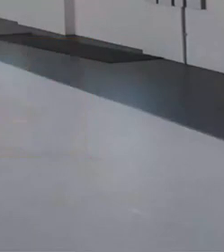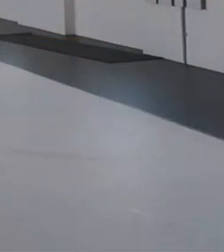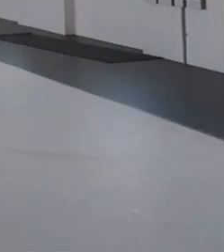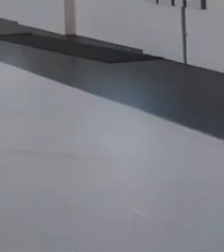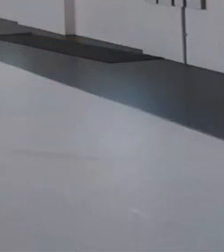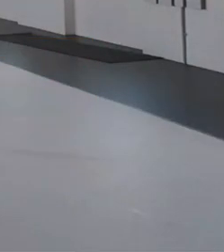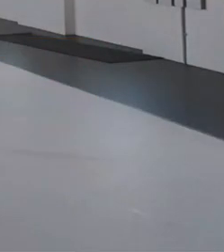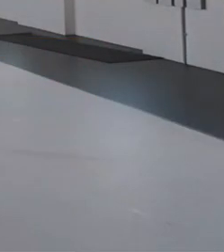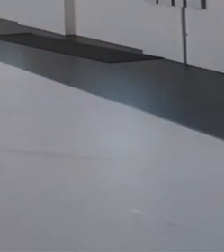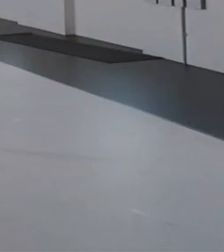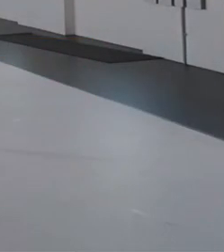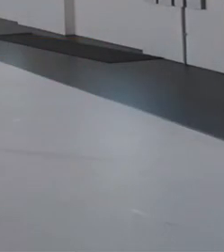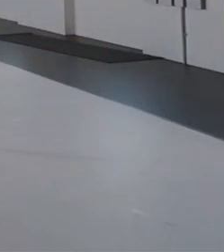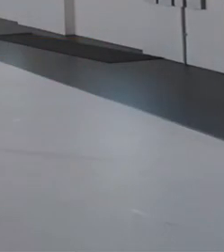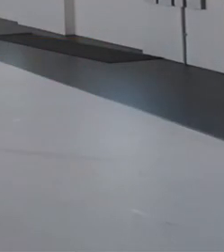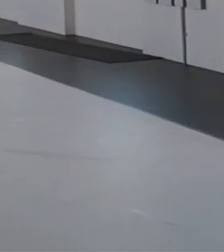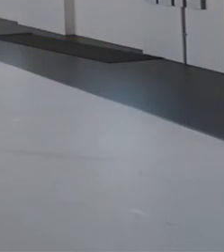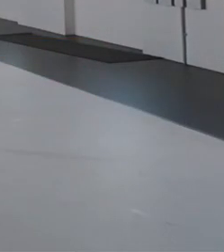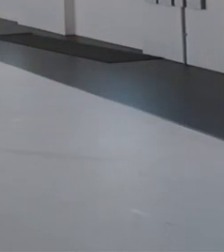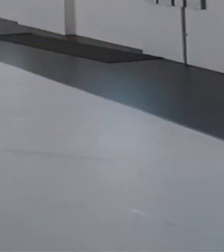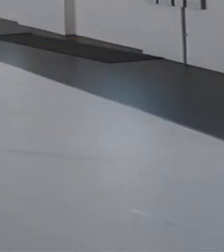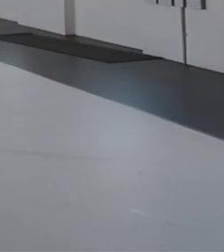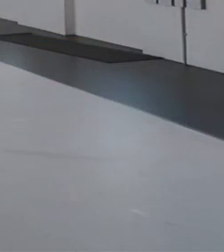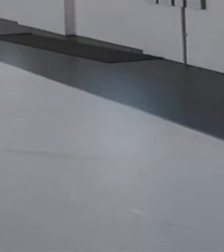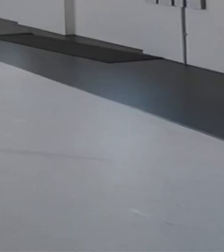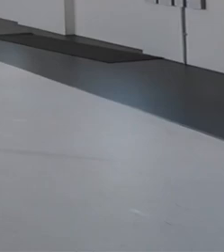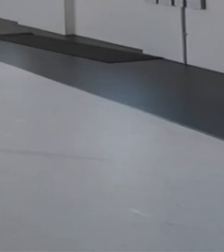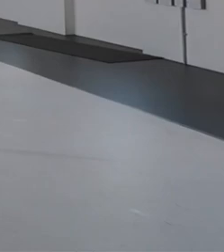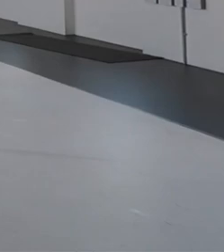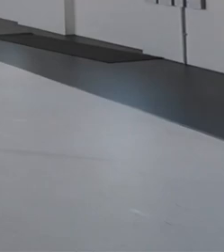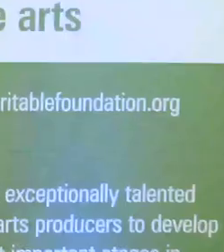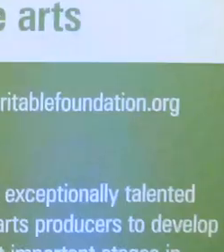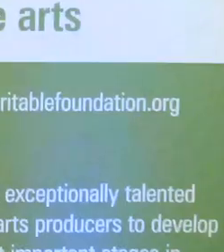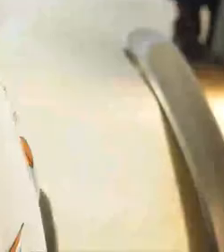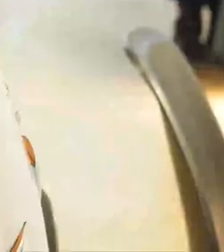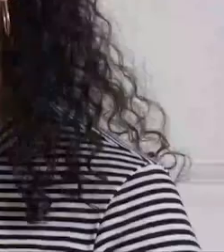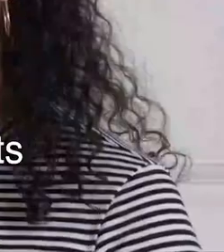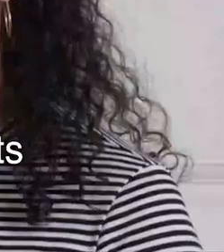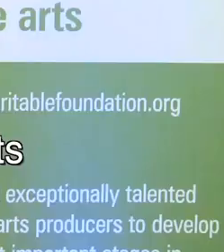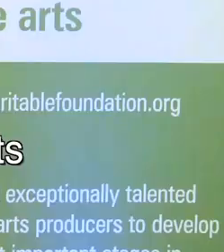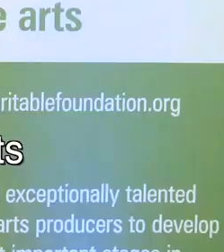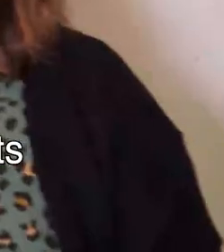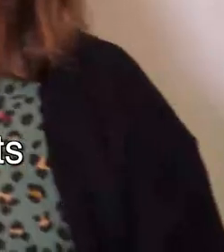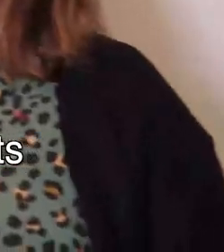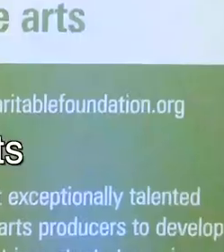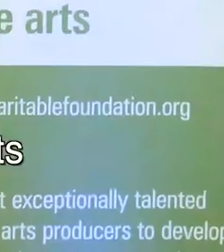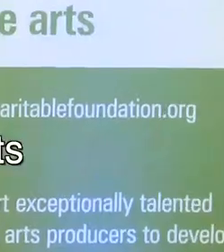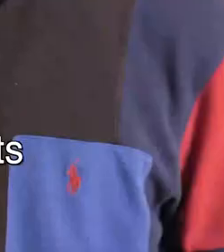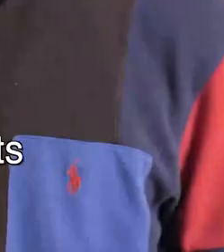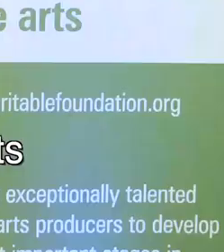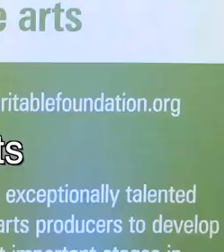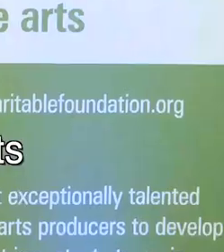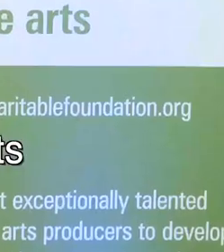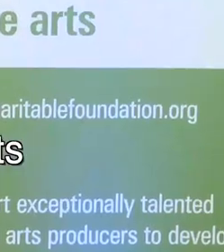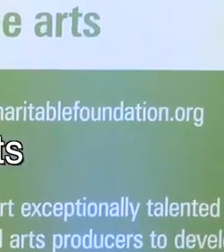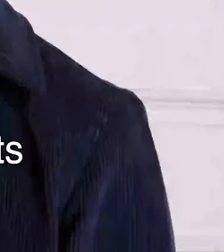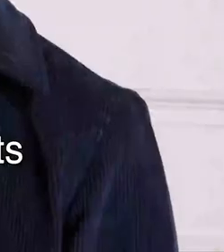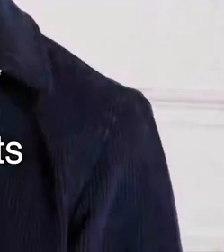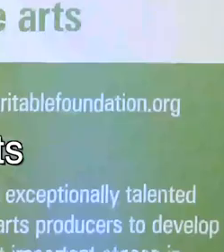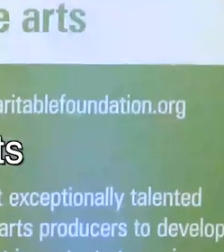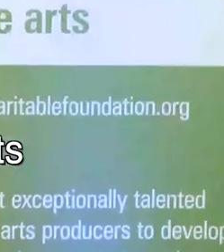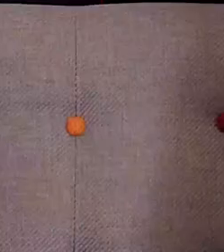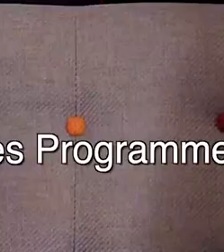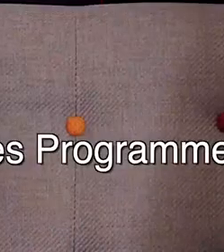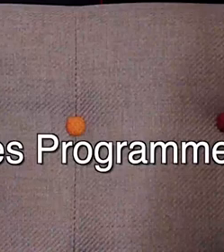If you don't see people like you involved in the arts, you will automatically think that the arts isn't